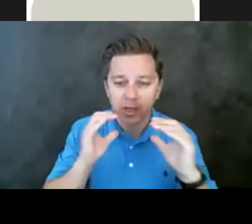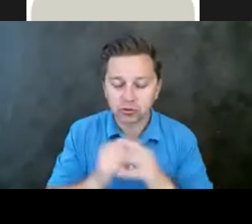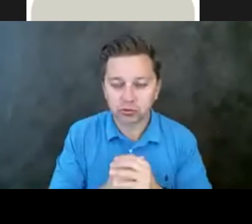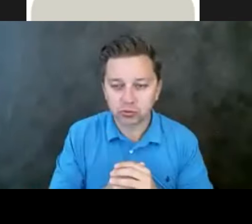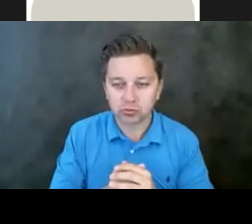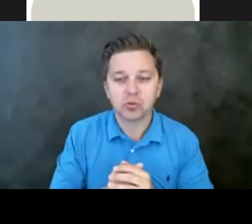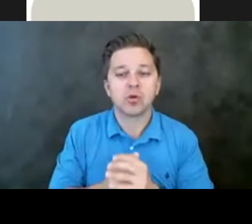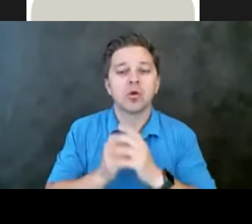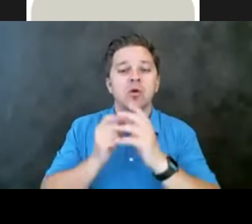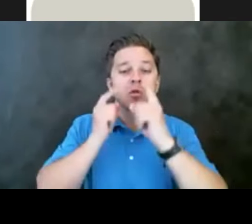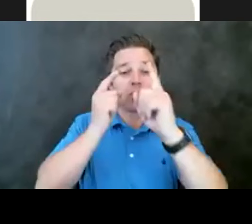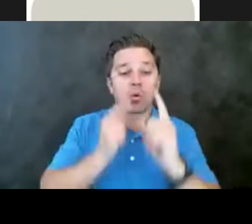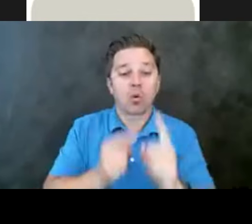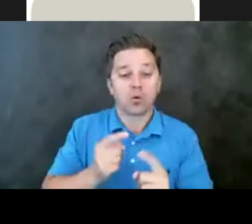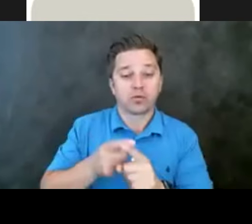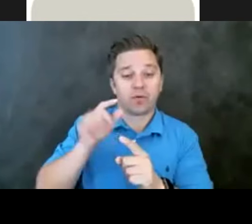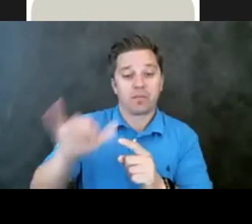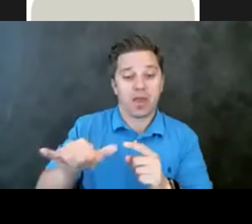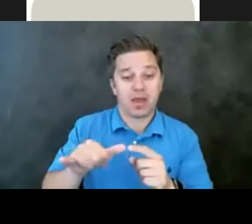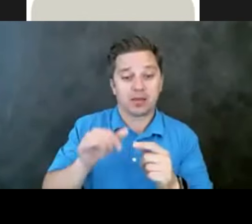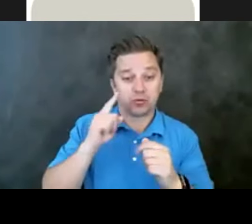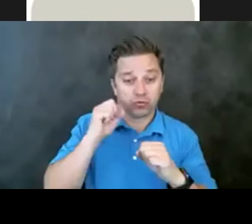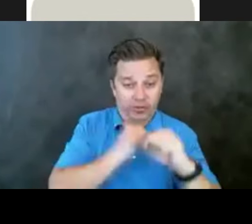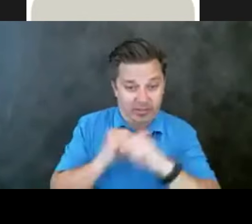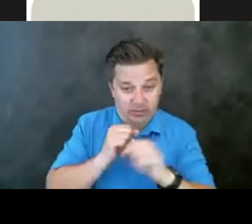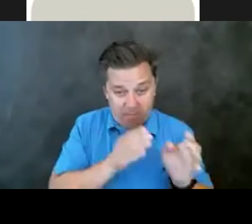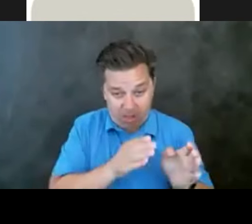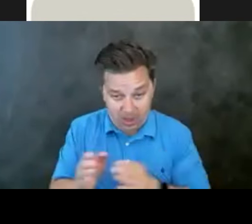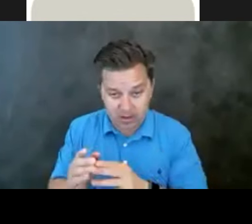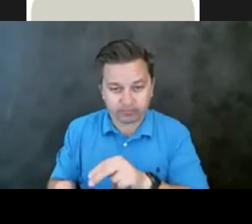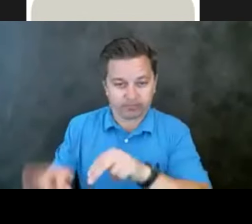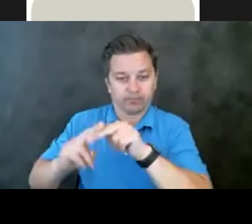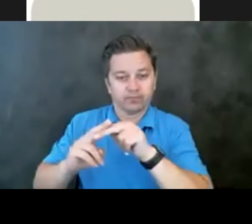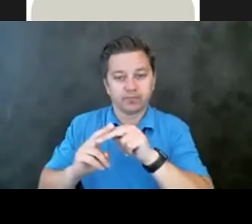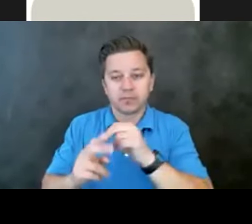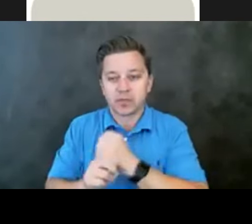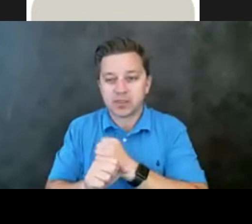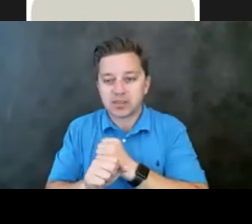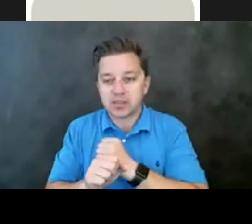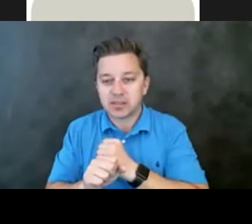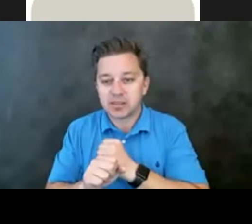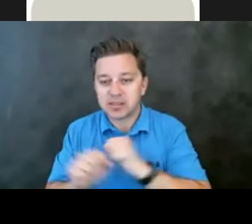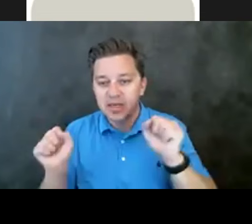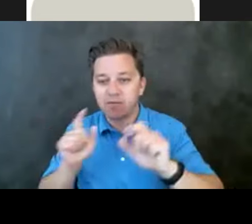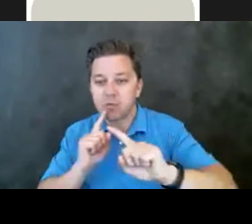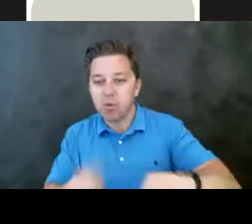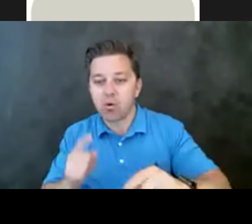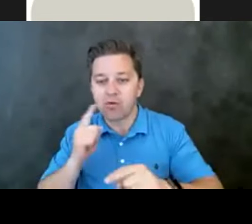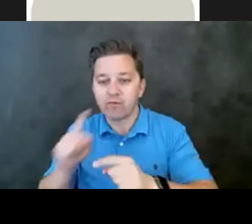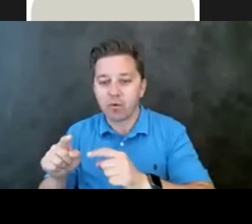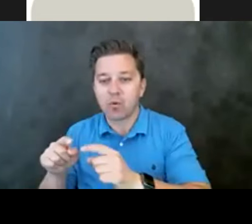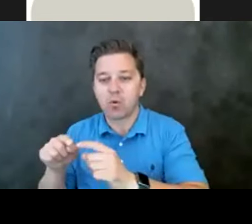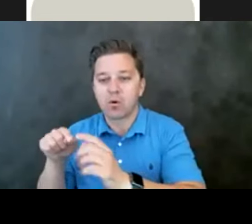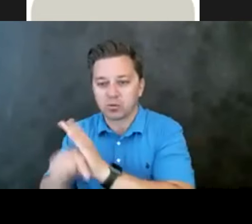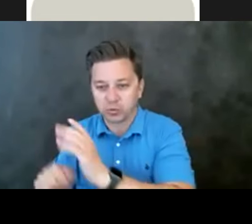from this, uh, from the strategic plan include increasing safe reporting of suicide and healthy social media use.